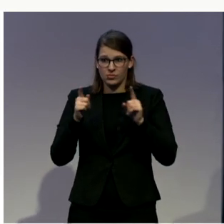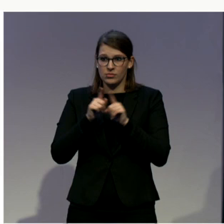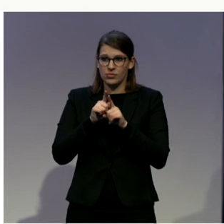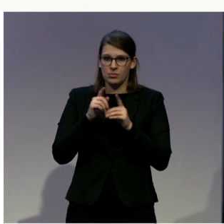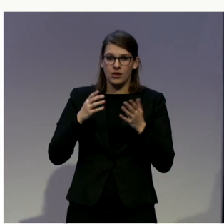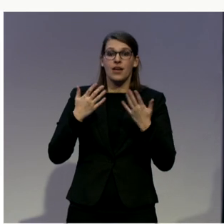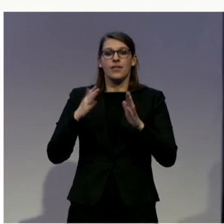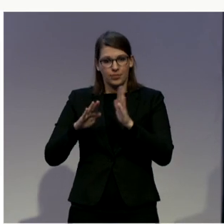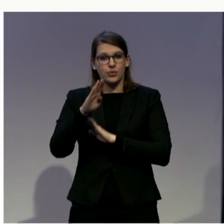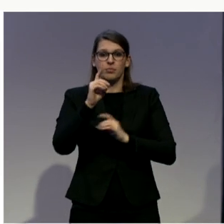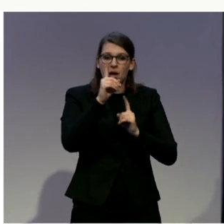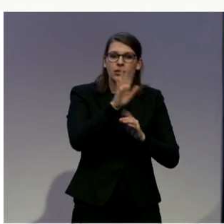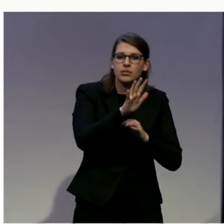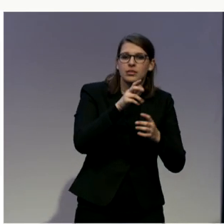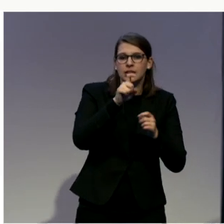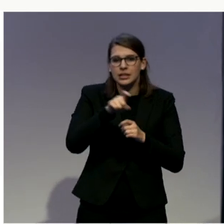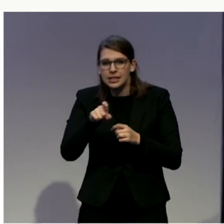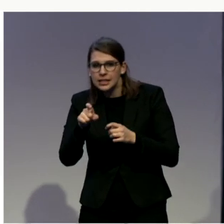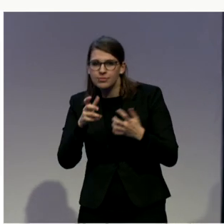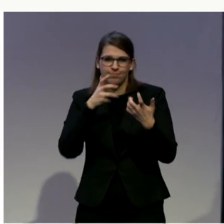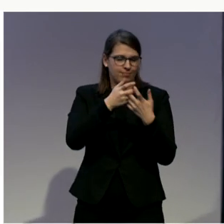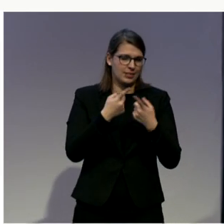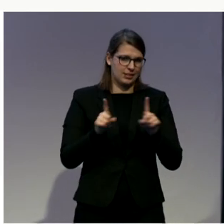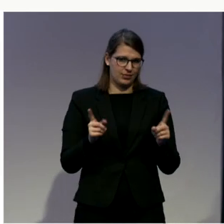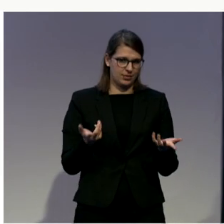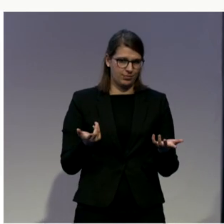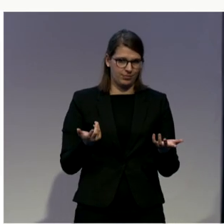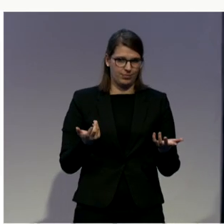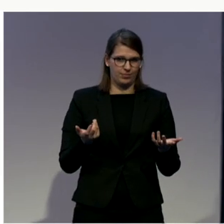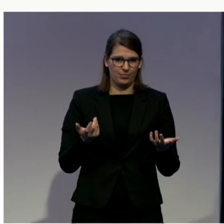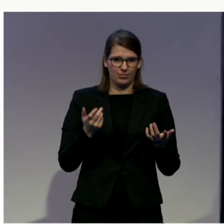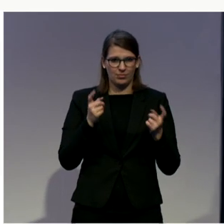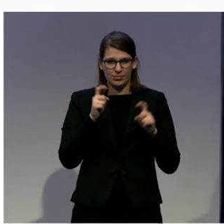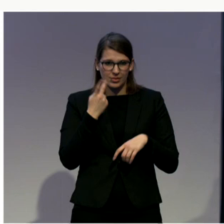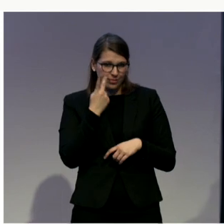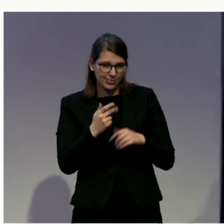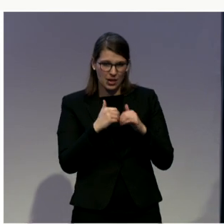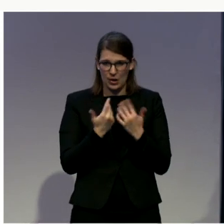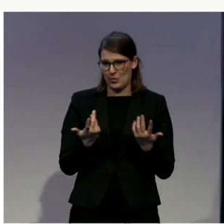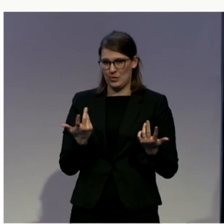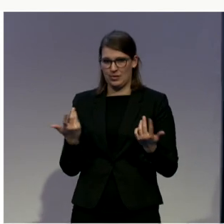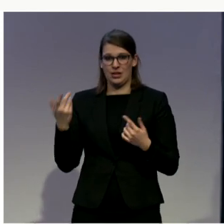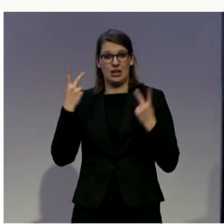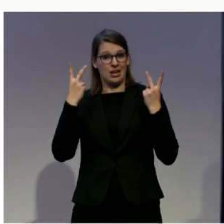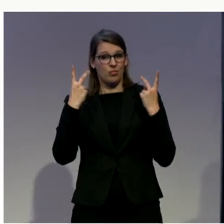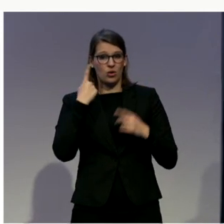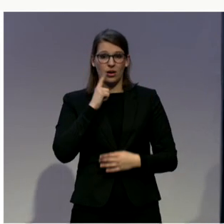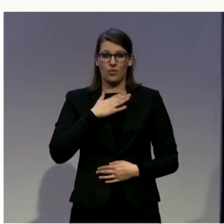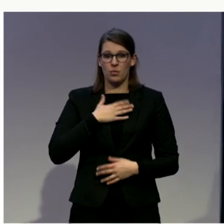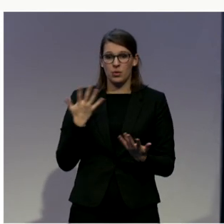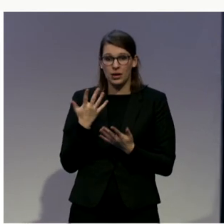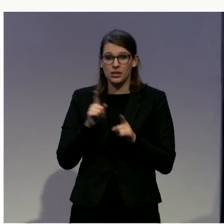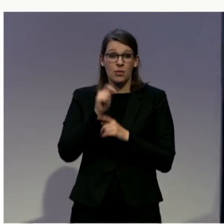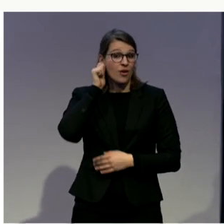one of the most critical things for me is also knowing that the needs of women with disabilities are